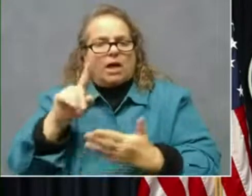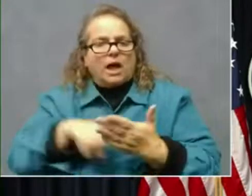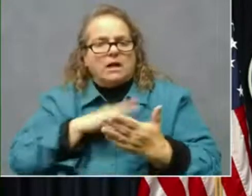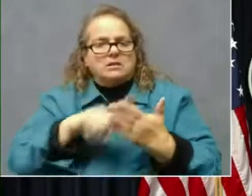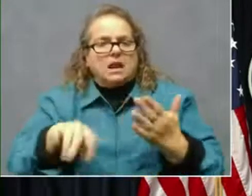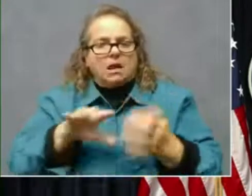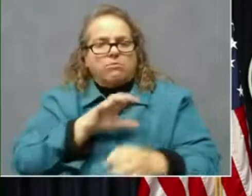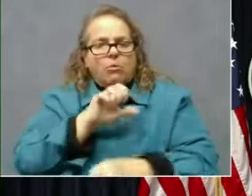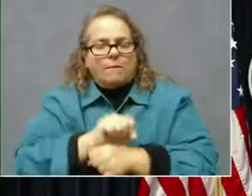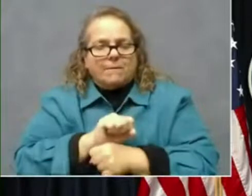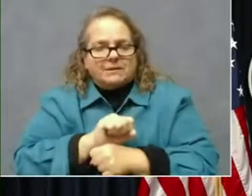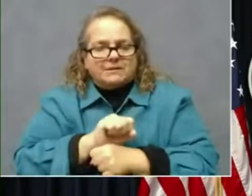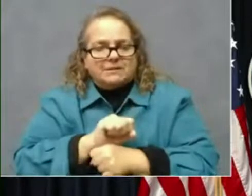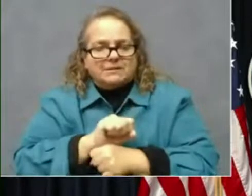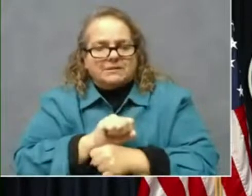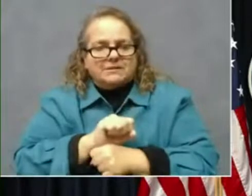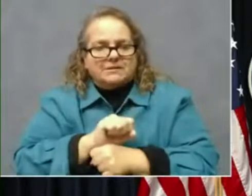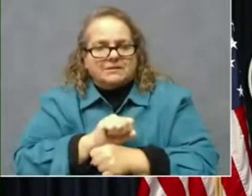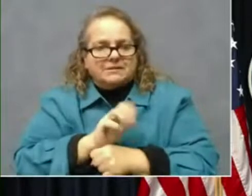time.